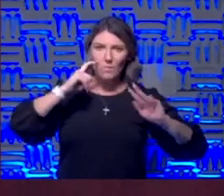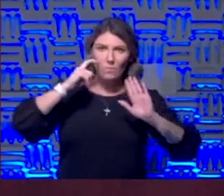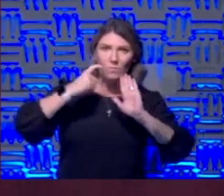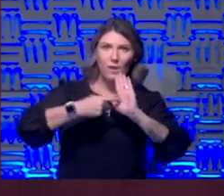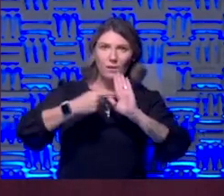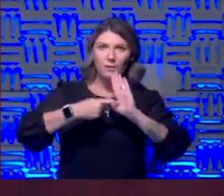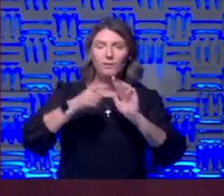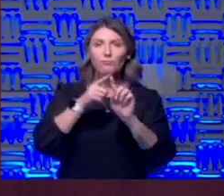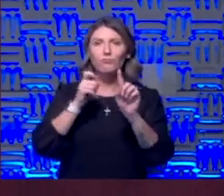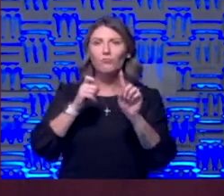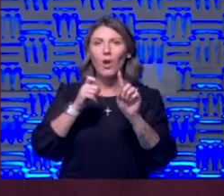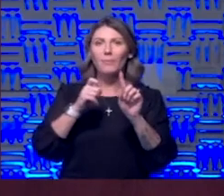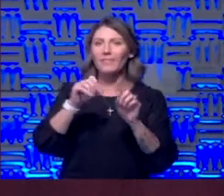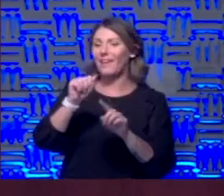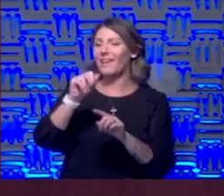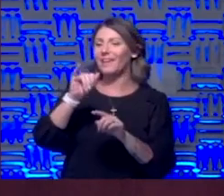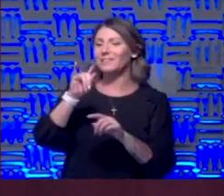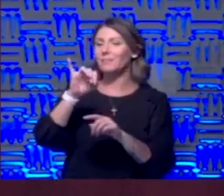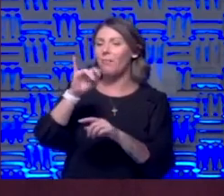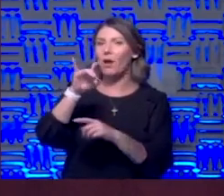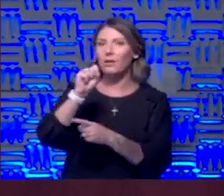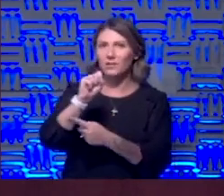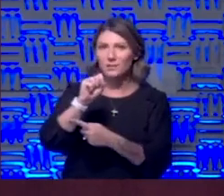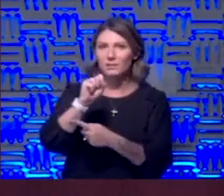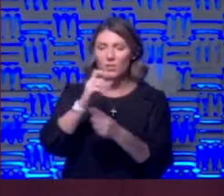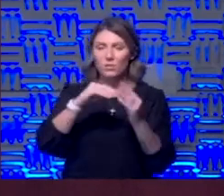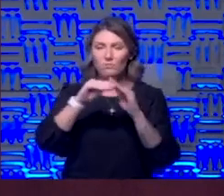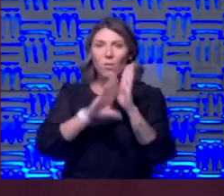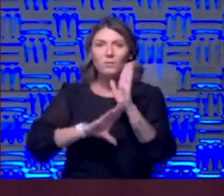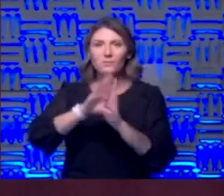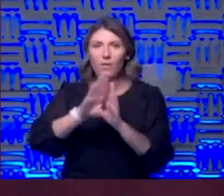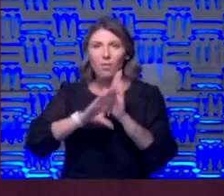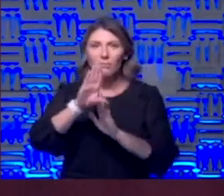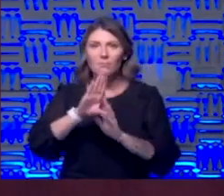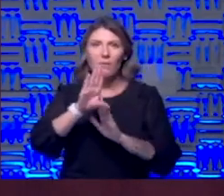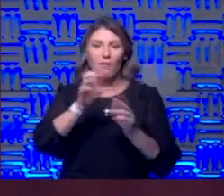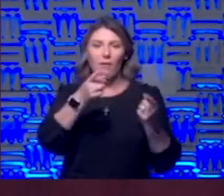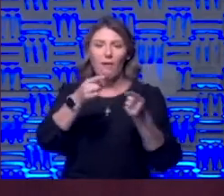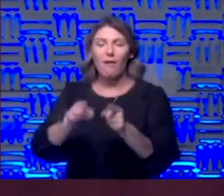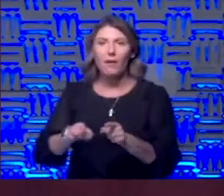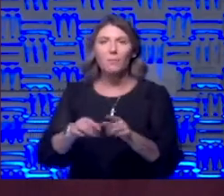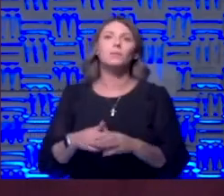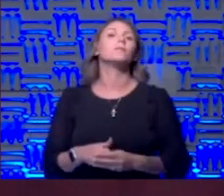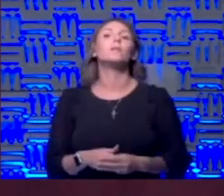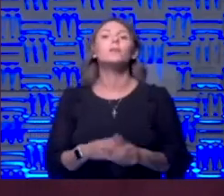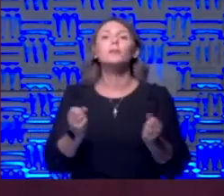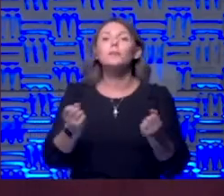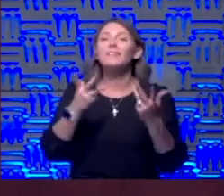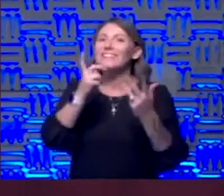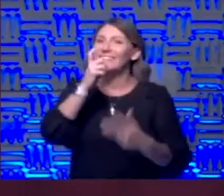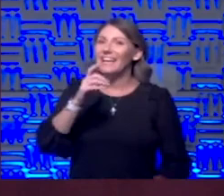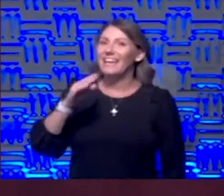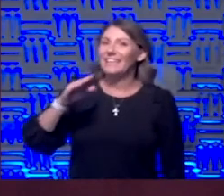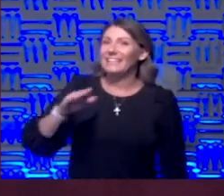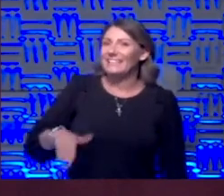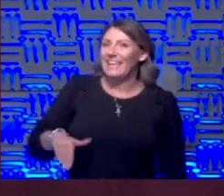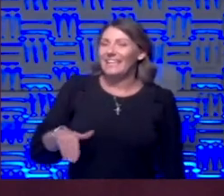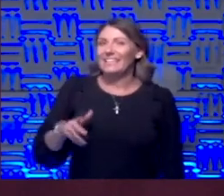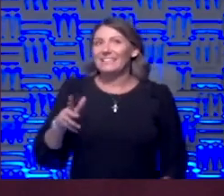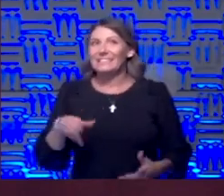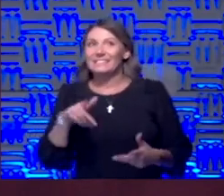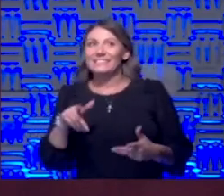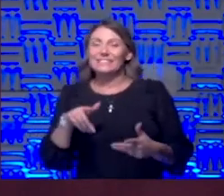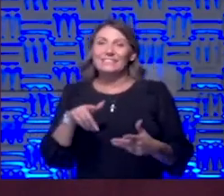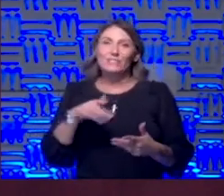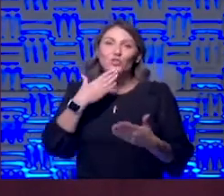so there are more and more developments in that space many of them are not yet quite as